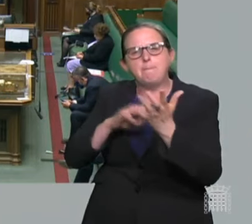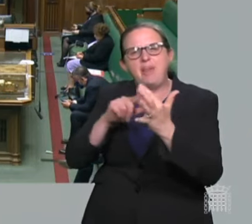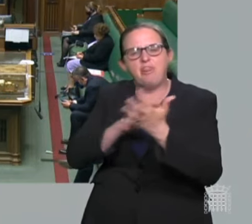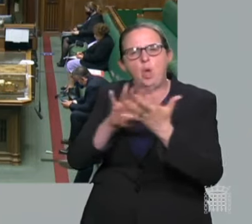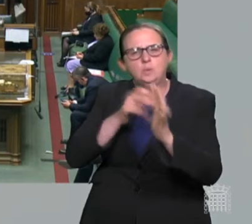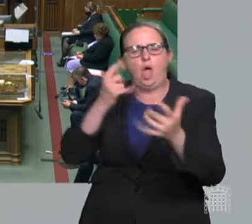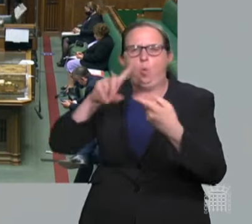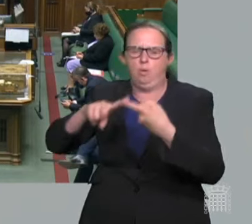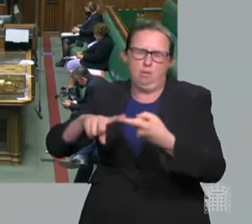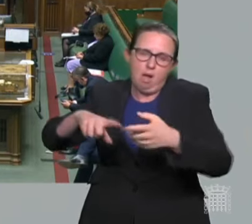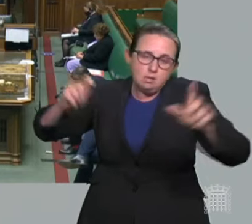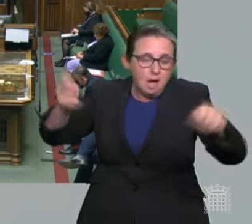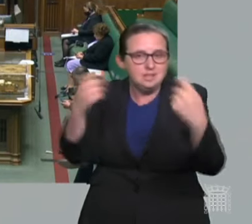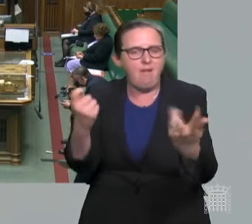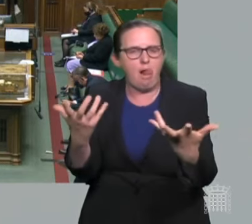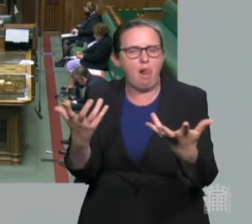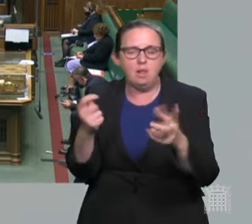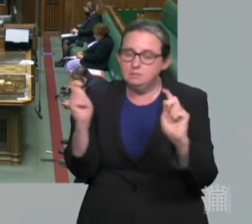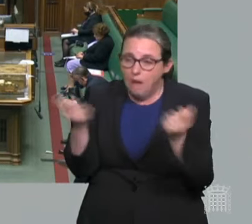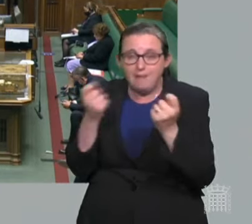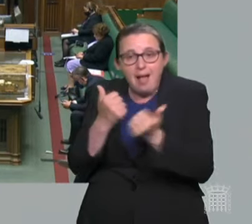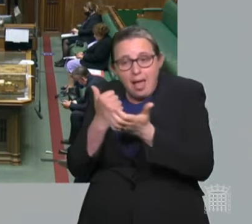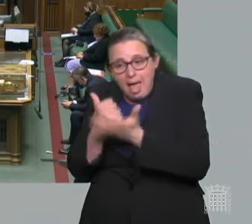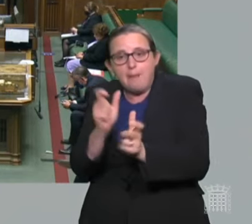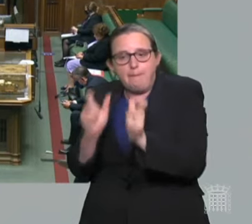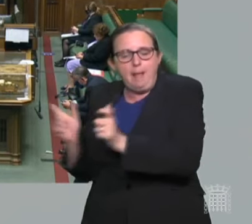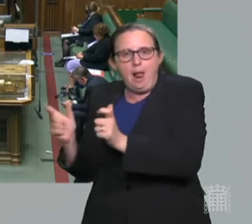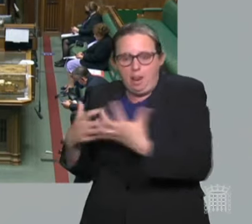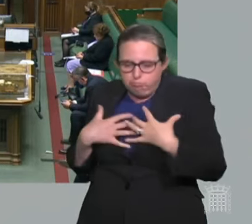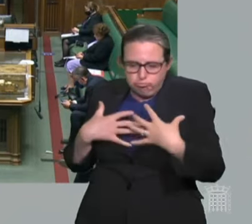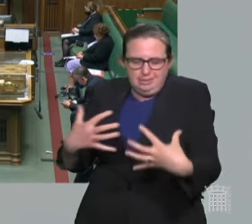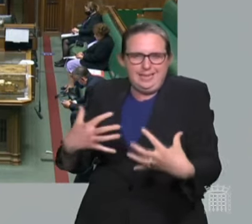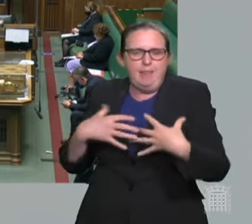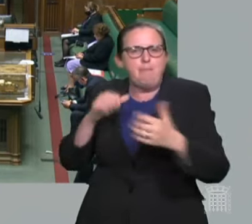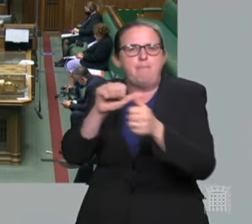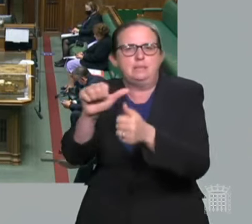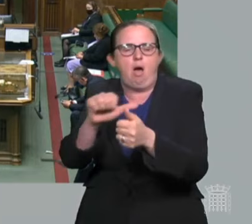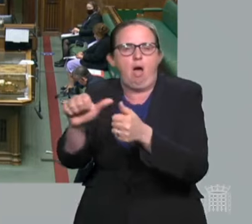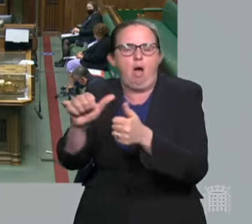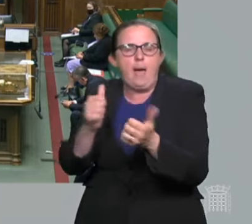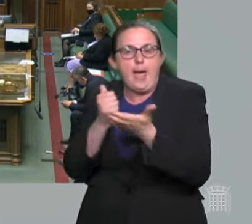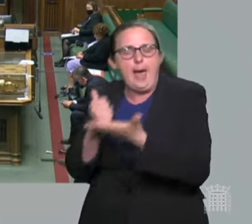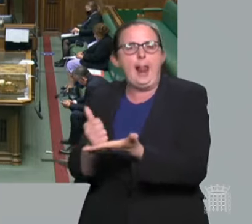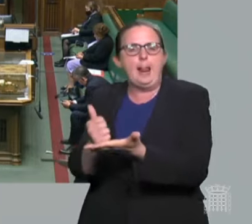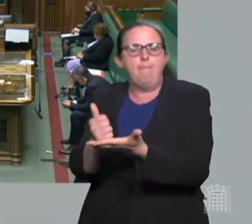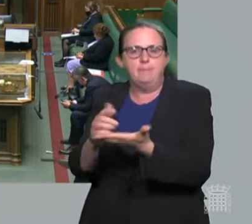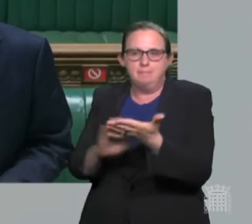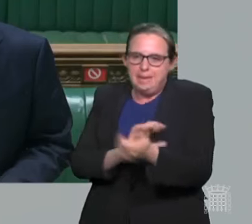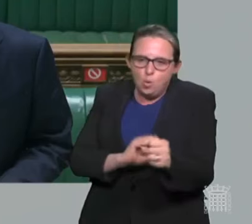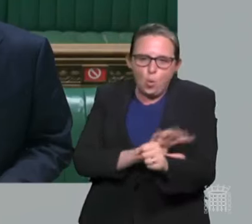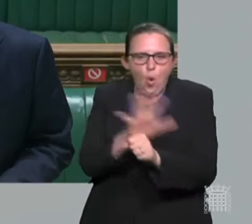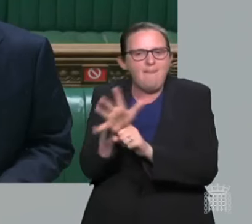deaths is being severely weakened and this means we can start to learn to live with Covid.